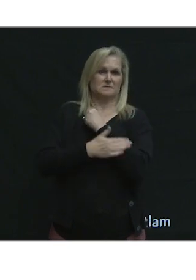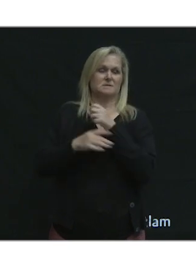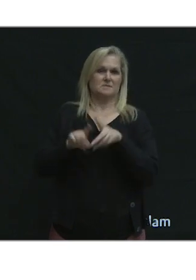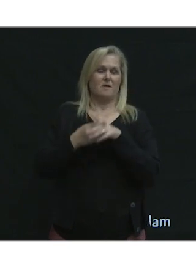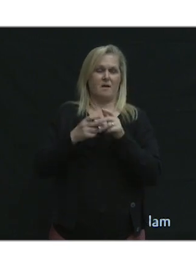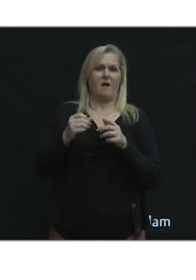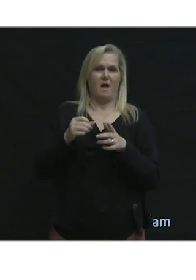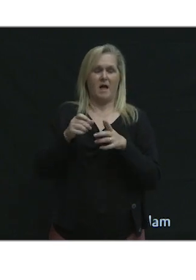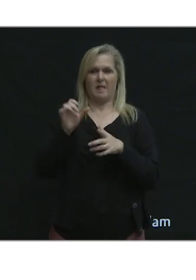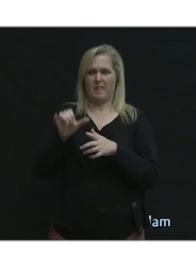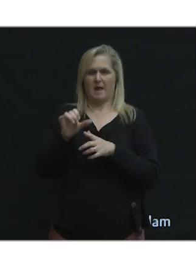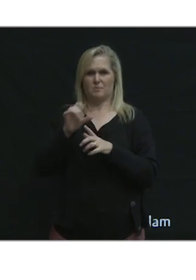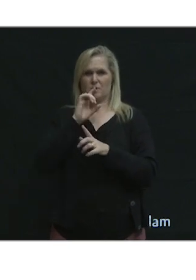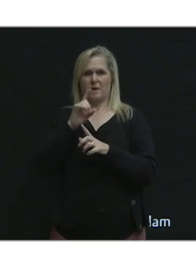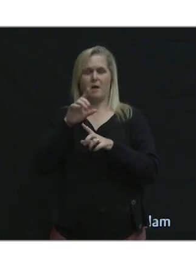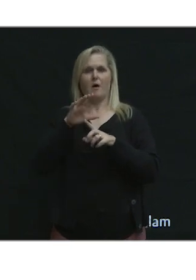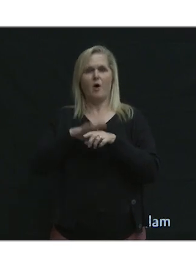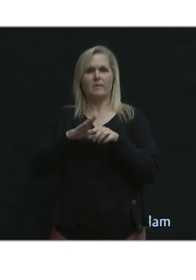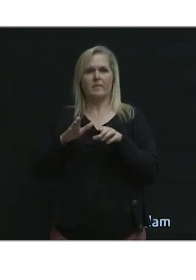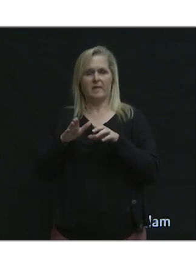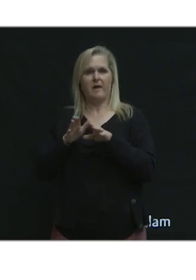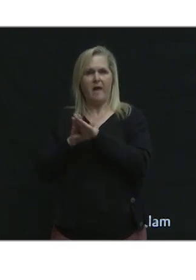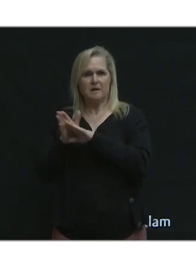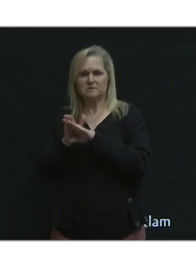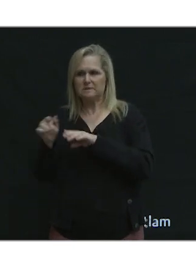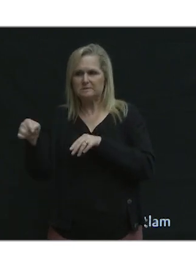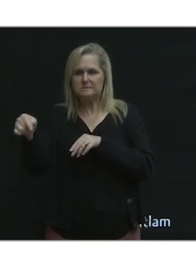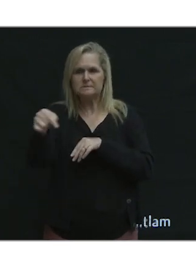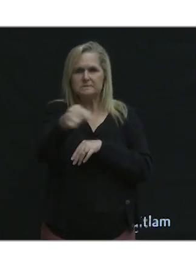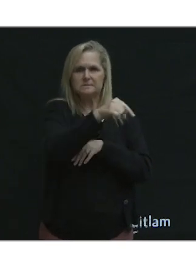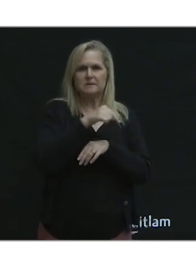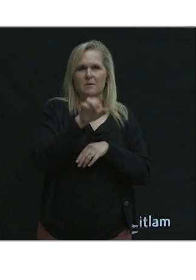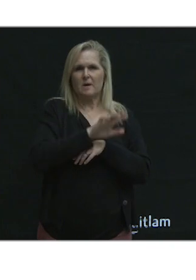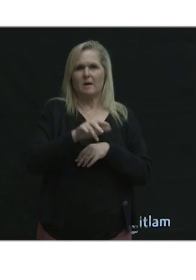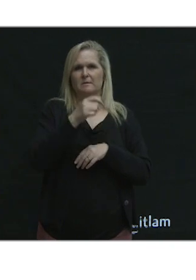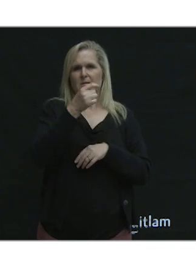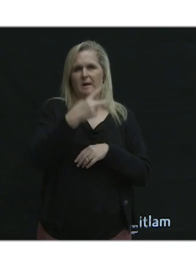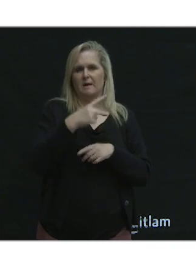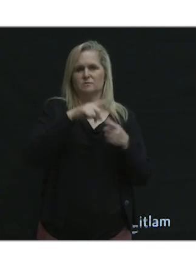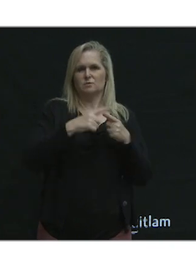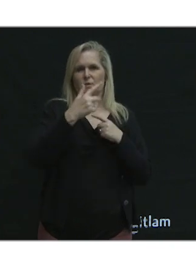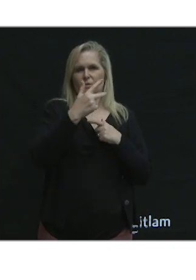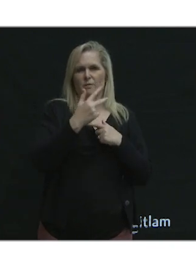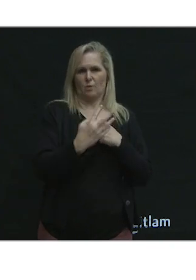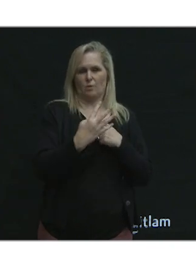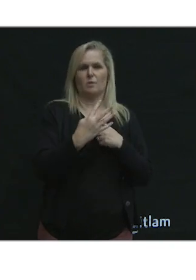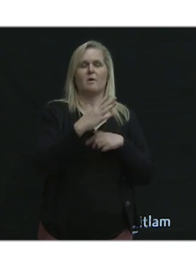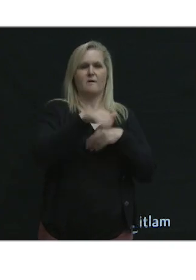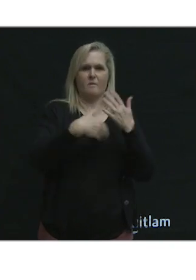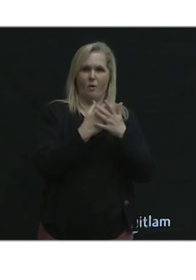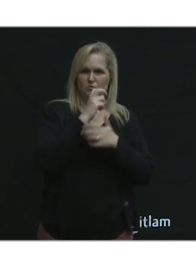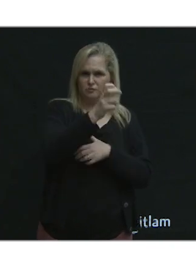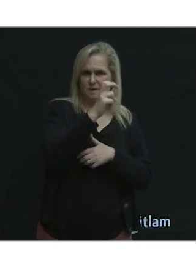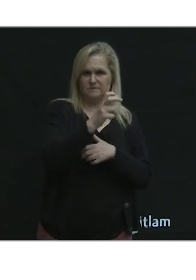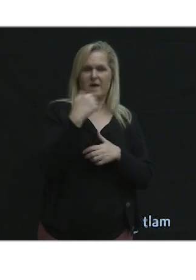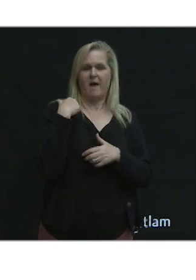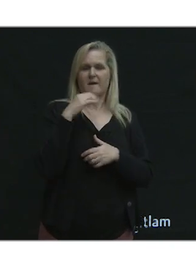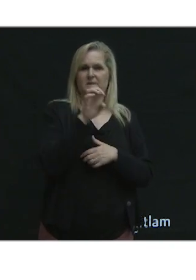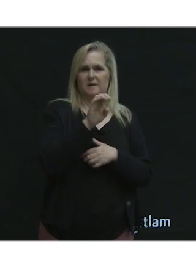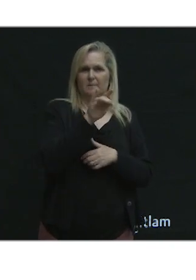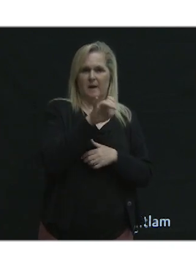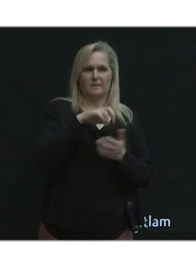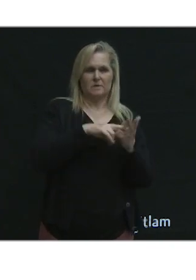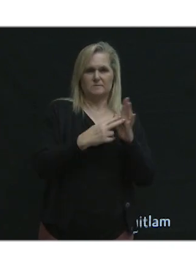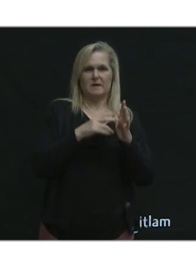And especially on the outskirts, between half to three-quarter of all trips have been e-bikes. So they extended